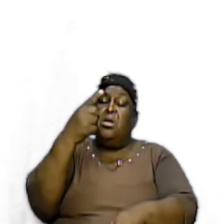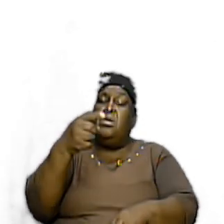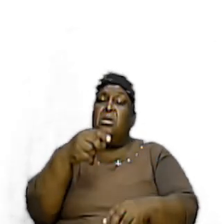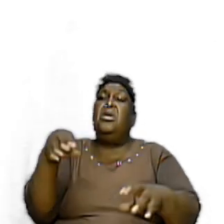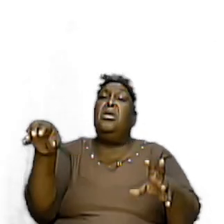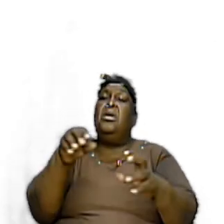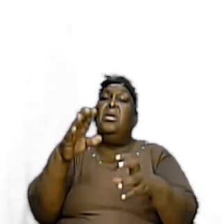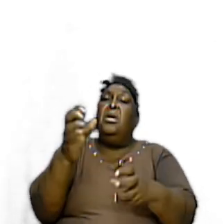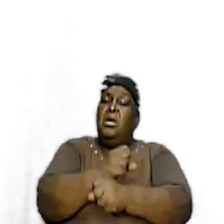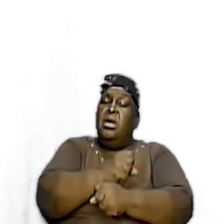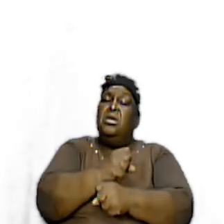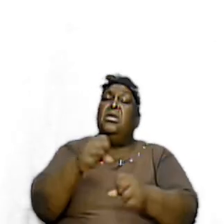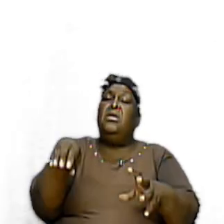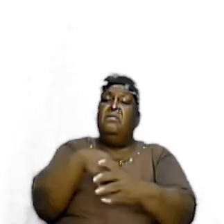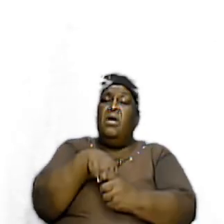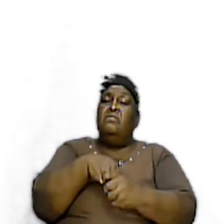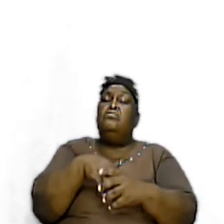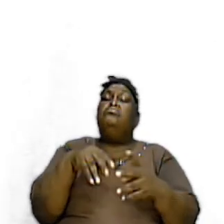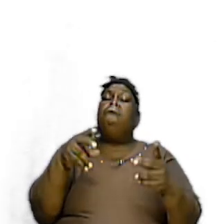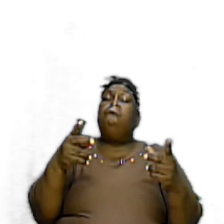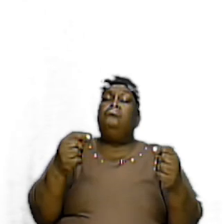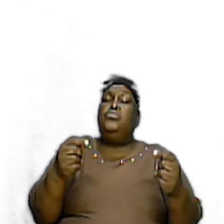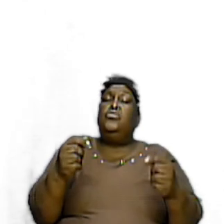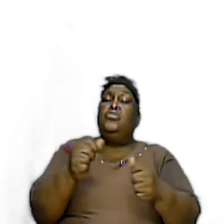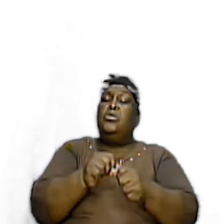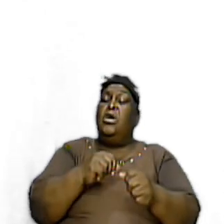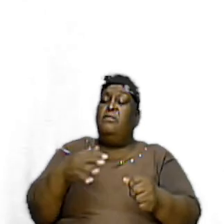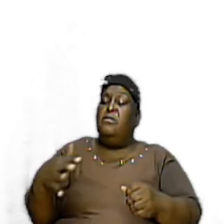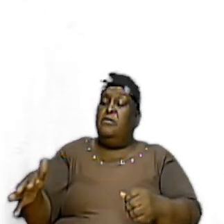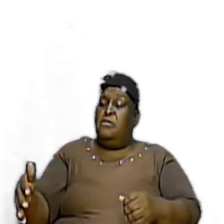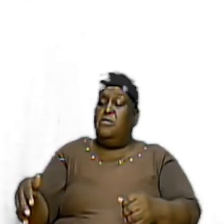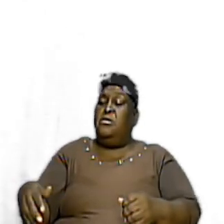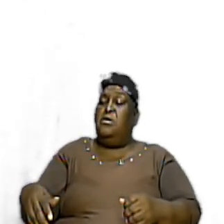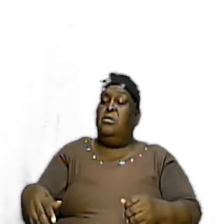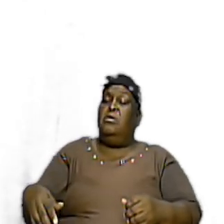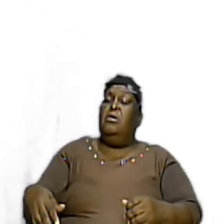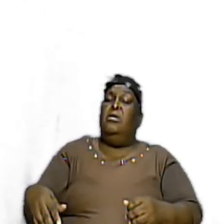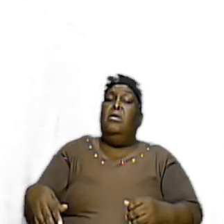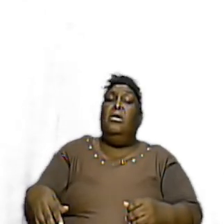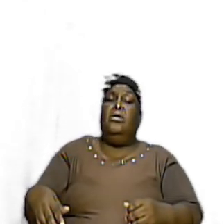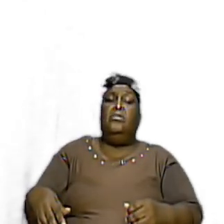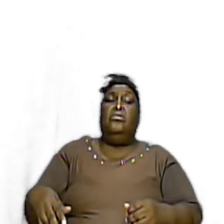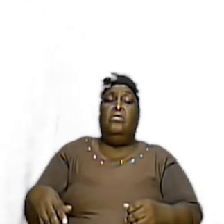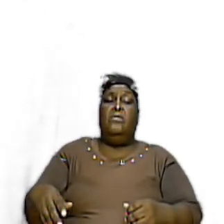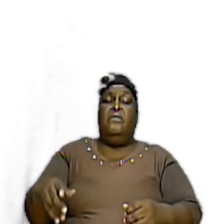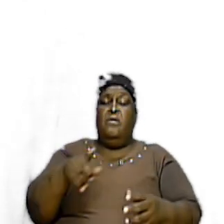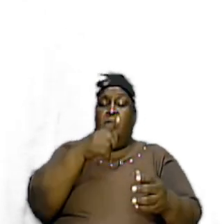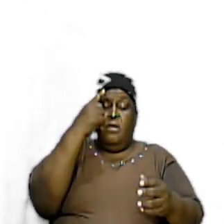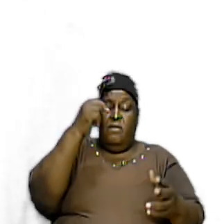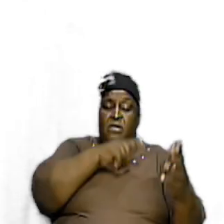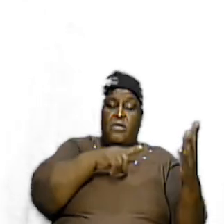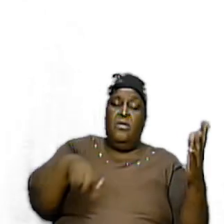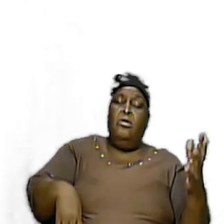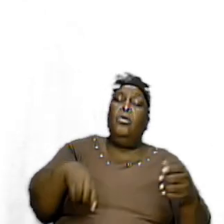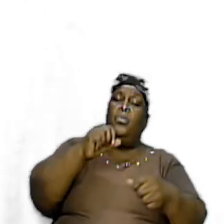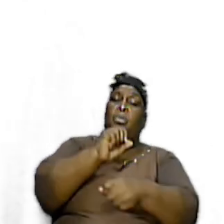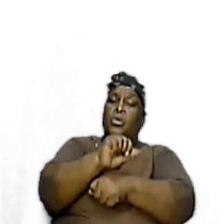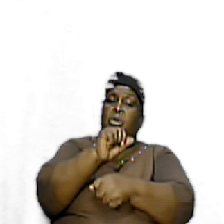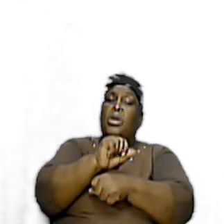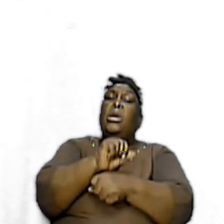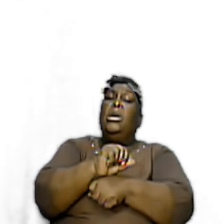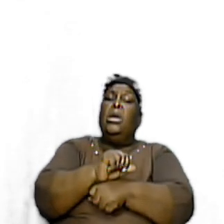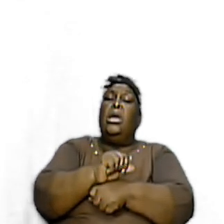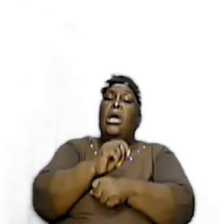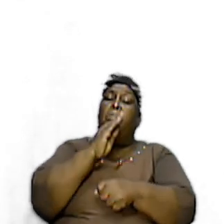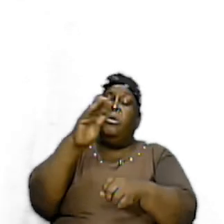Involvement And Do Everything We Can And Exhaust Every Possible Avenue Of Doing Something For The Lord And Working And Cooperating